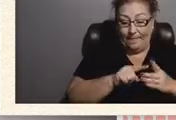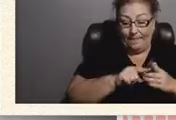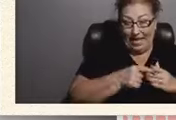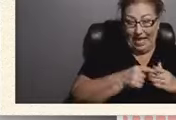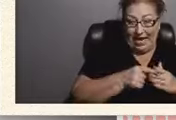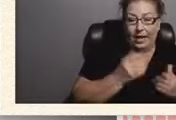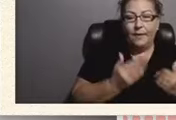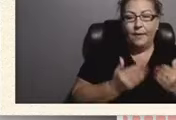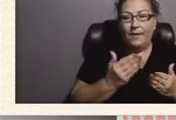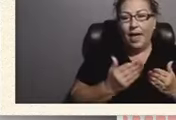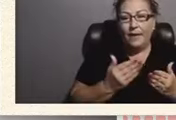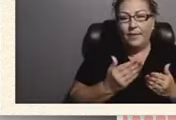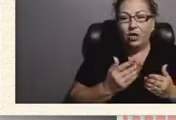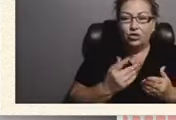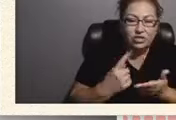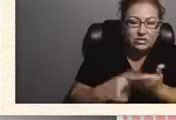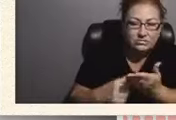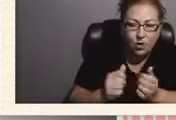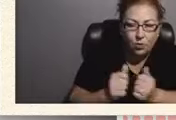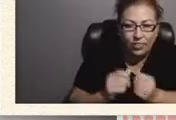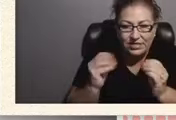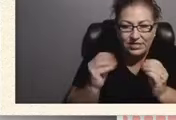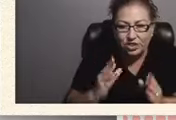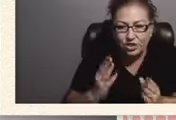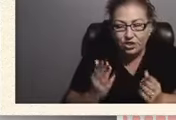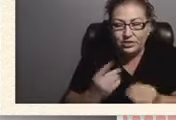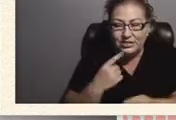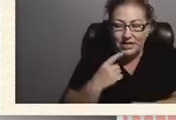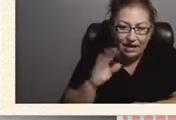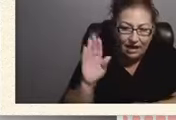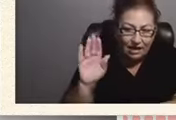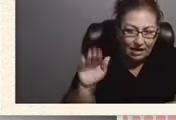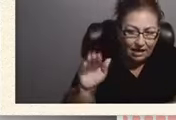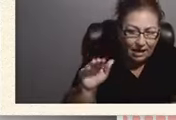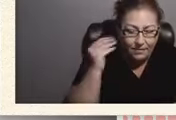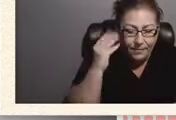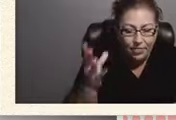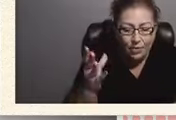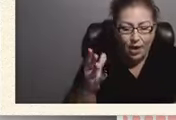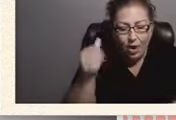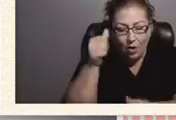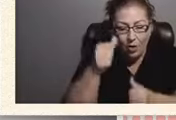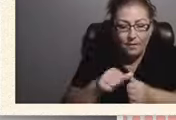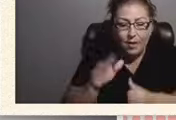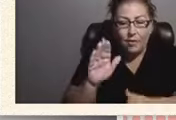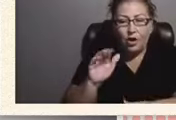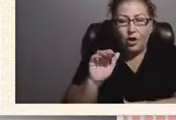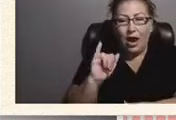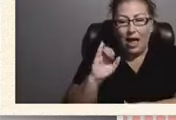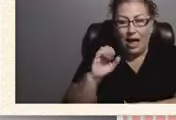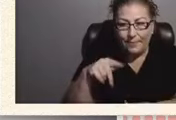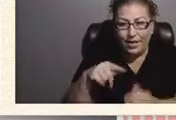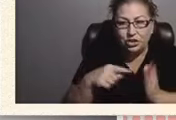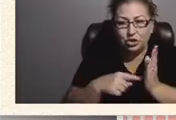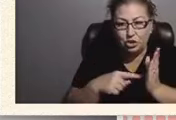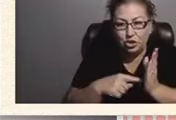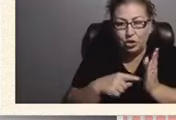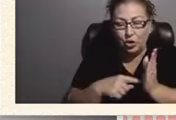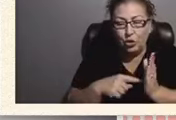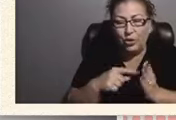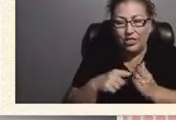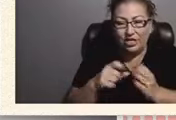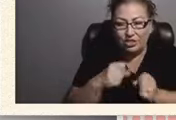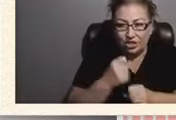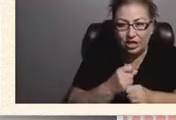base with them and say hey by the way remember you know your ieps due at this point this year the following whatever